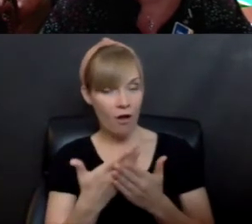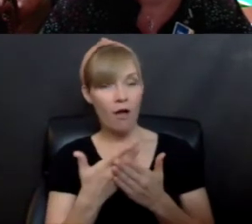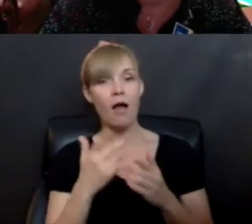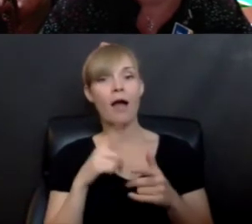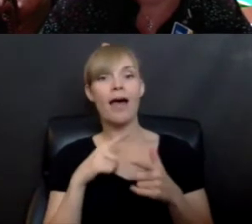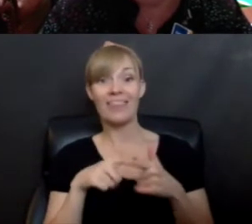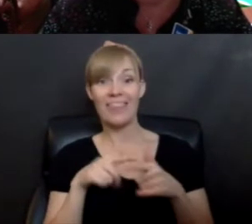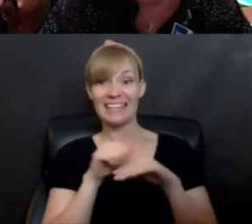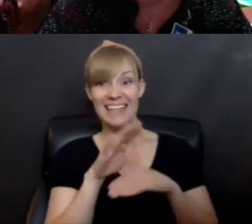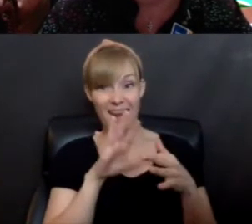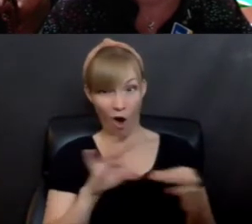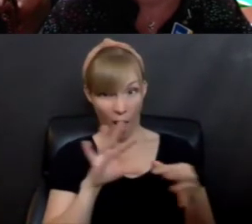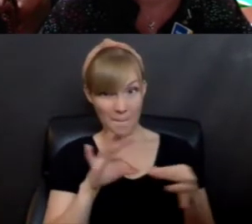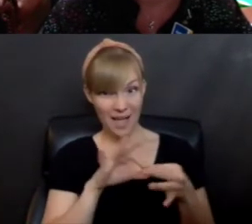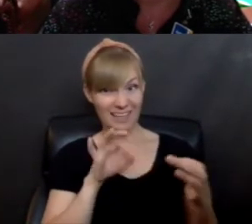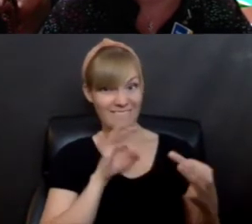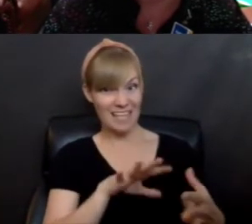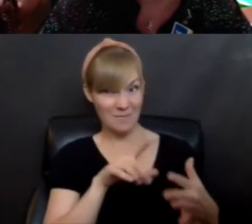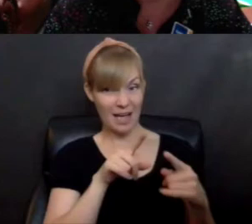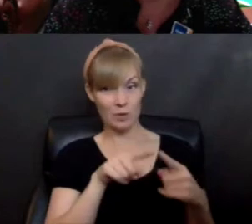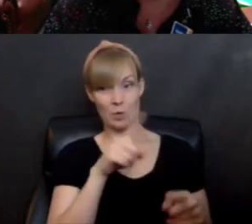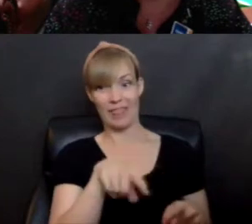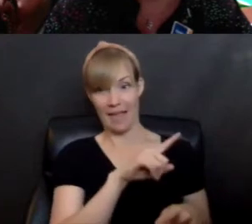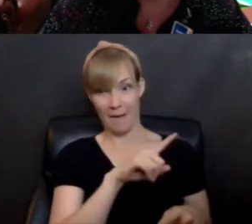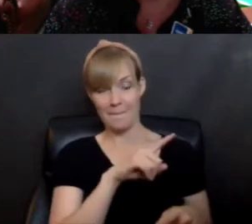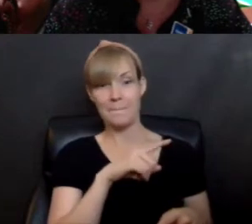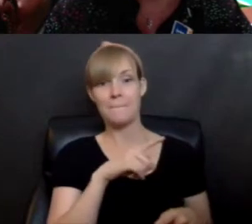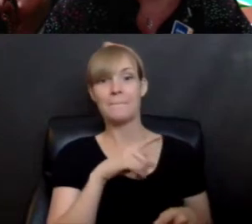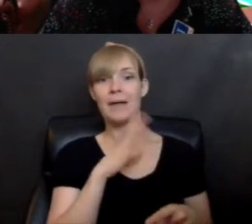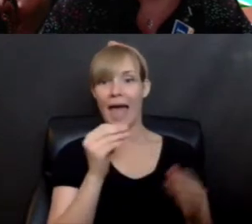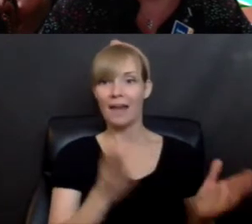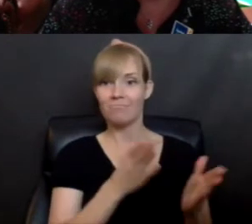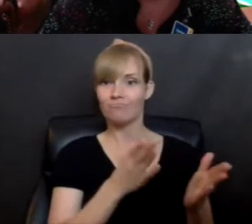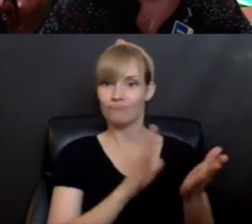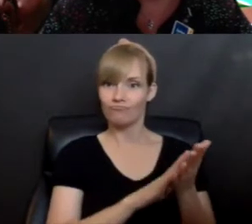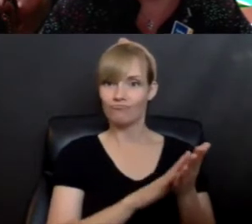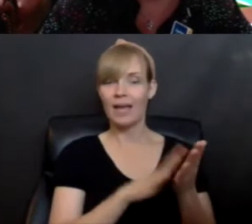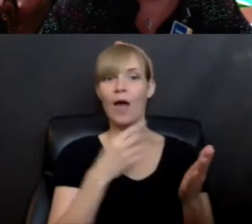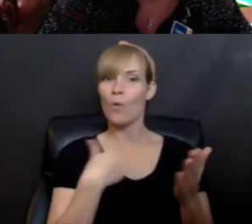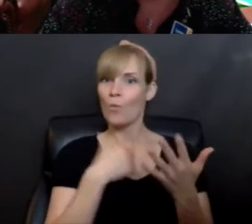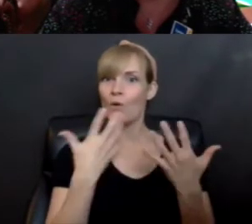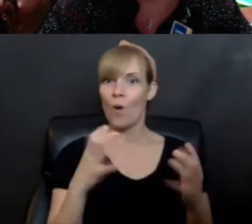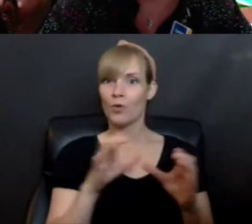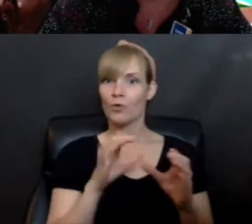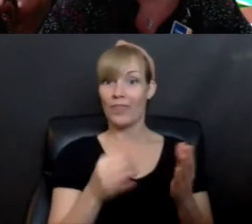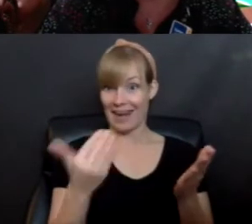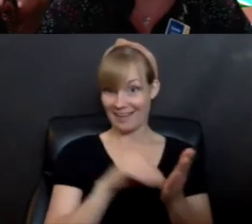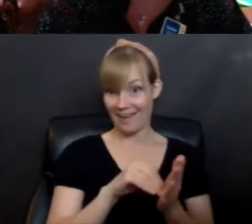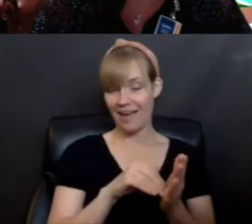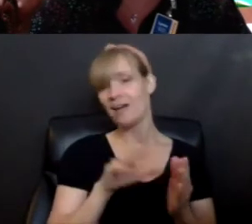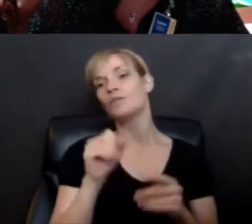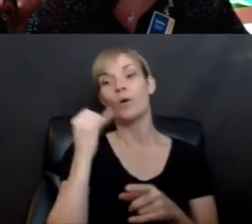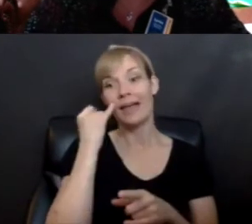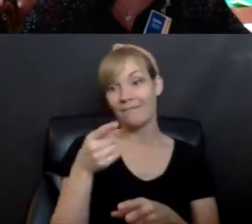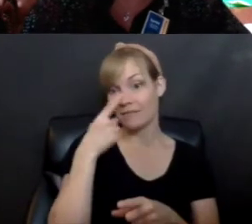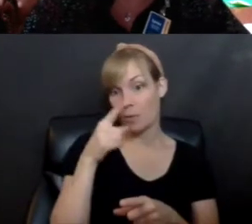comments to the writers and encouragement. And we want to do that again. So if you're willing, April, we'd like to